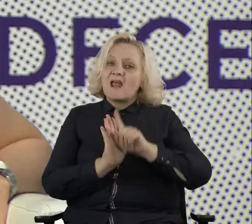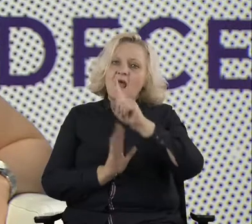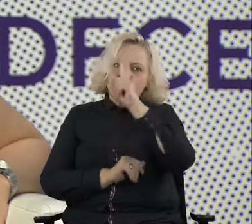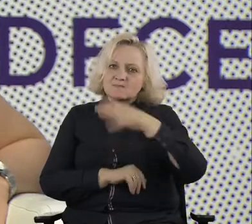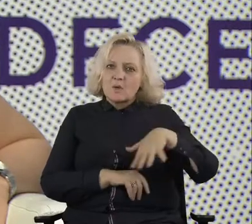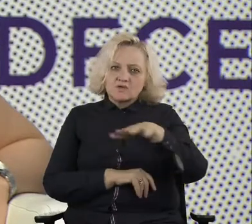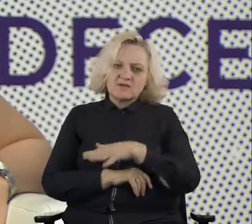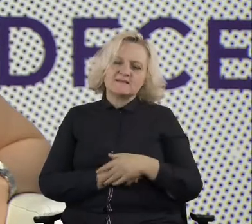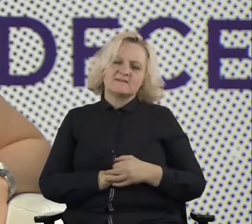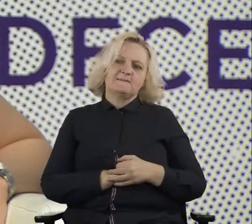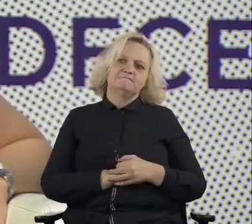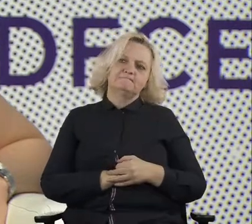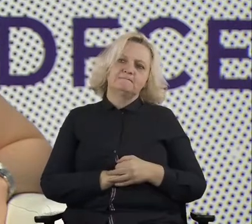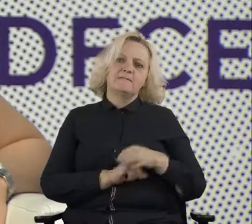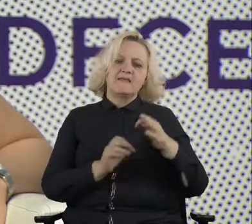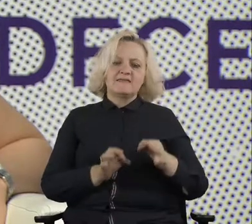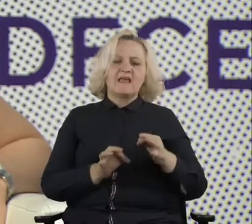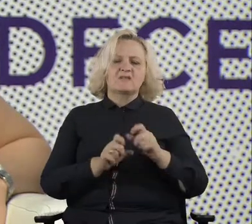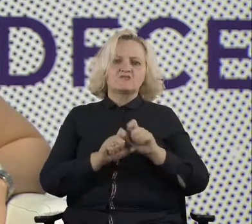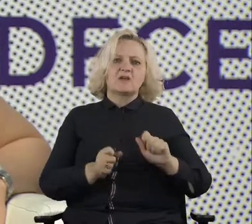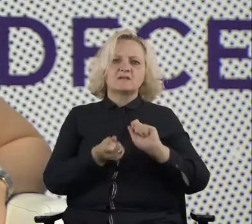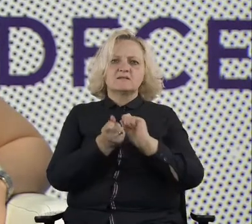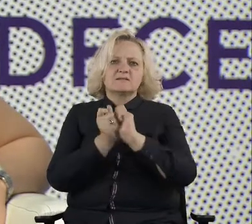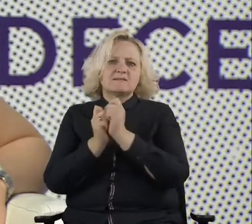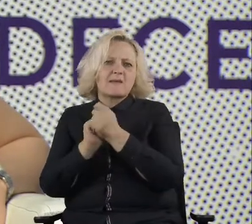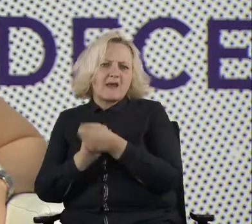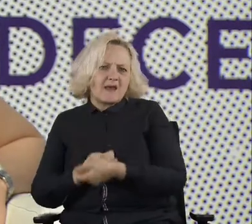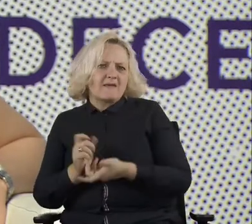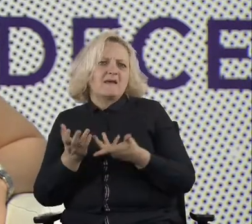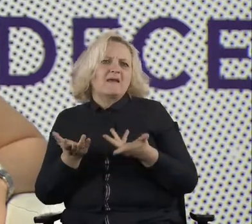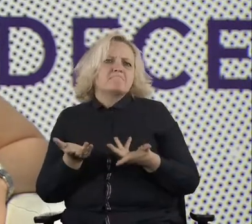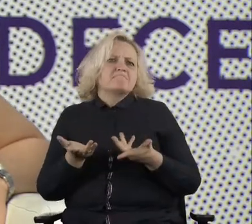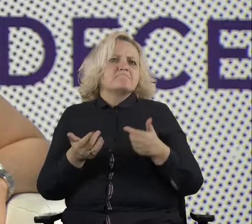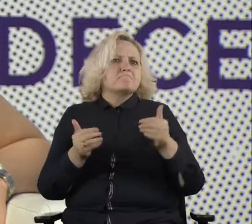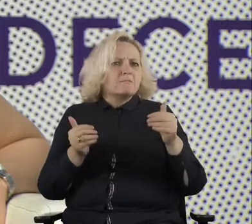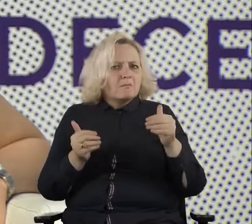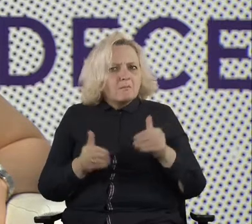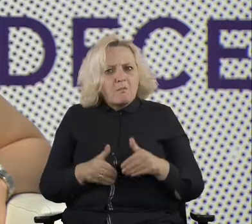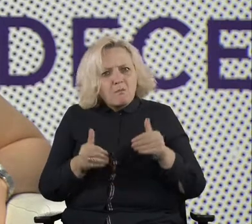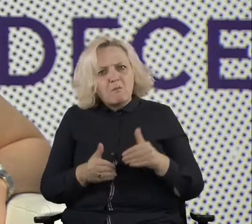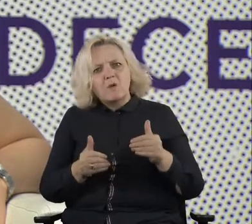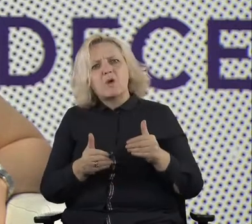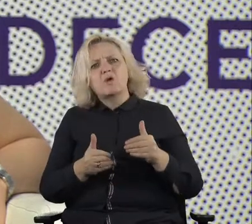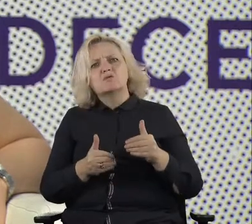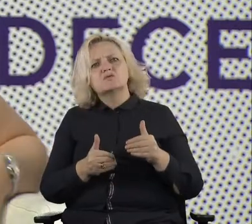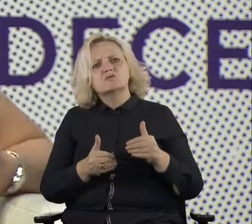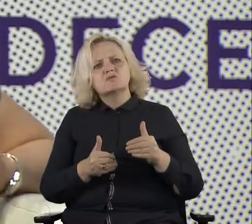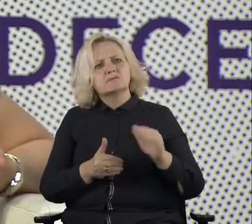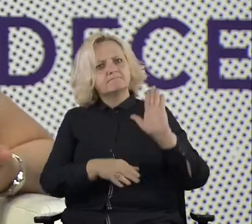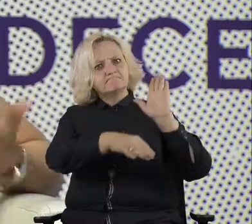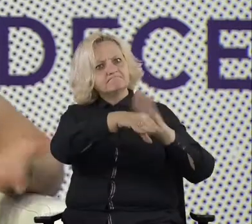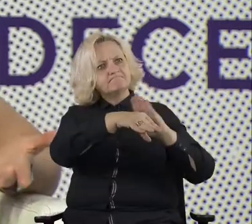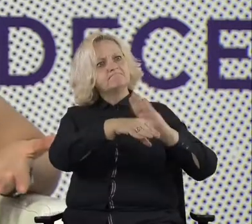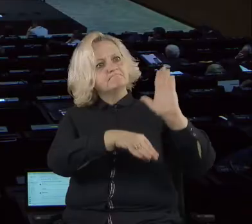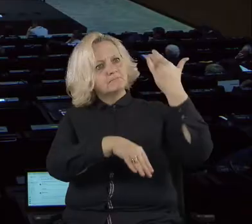makes actually possible to also keep the government accountable and this is something that we are also working with. So, how to